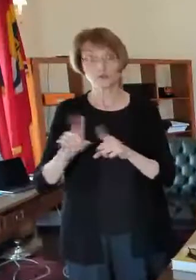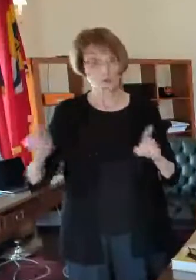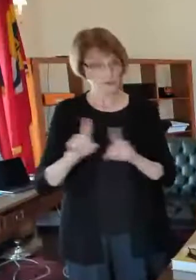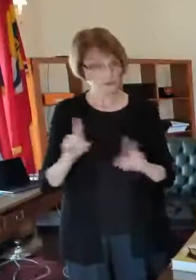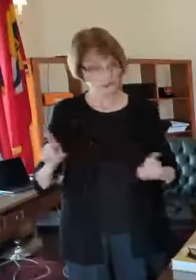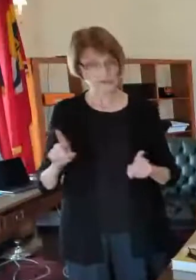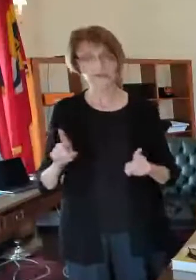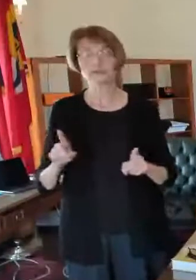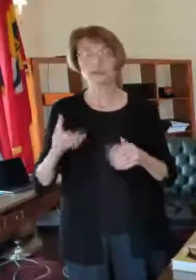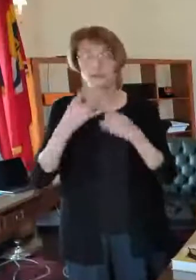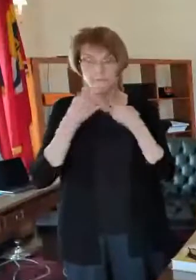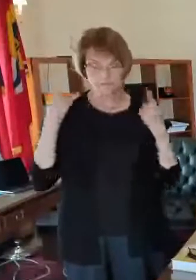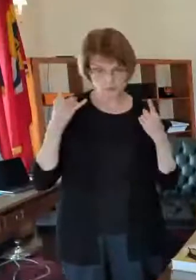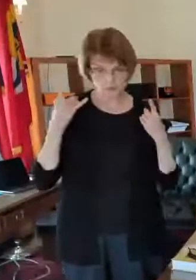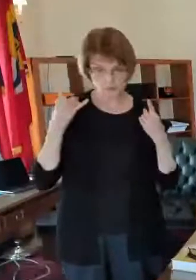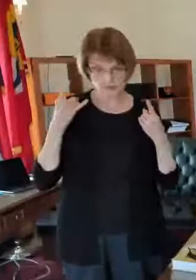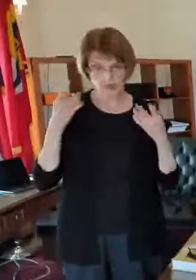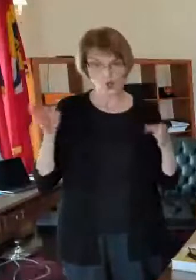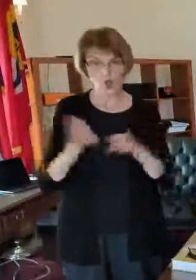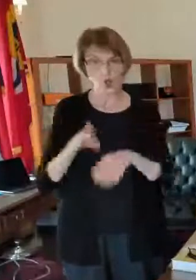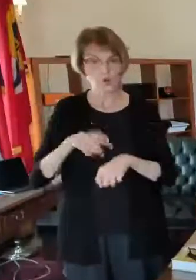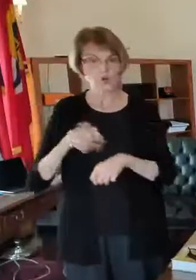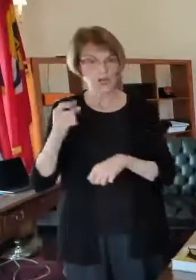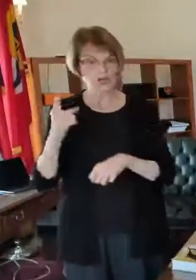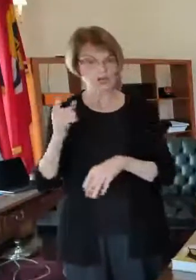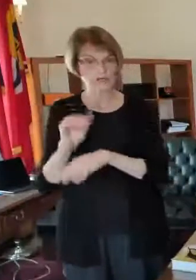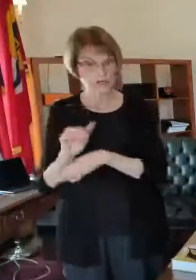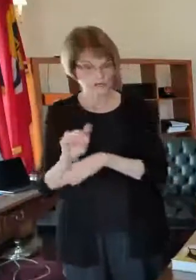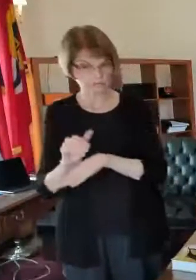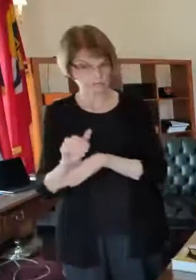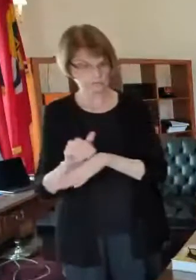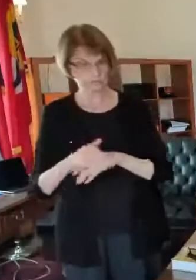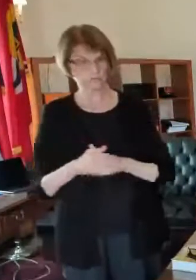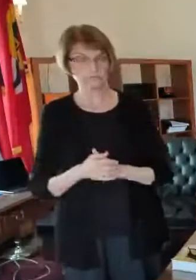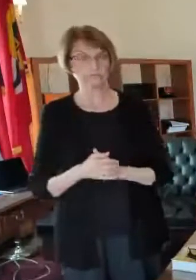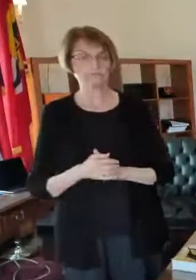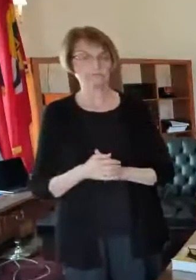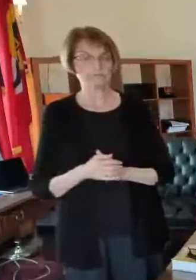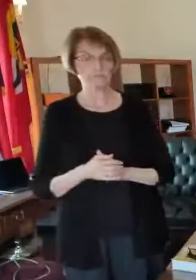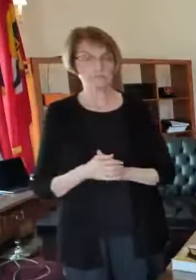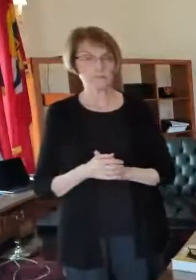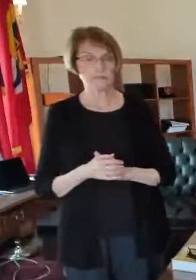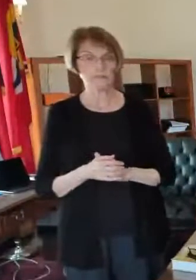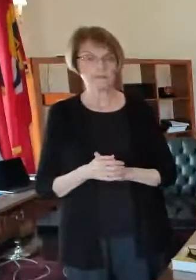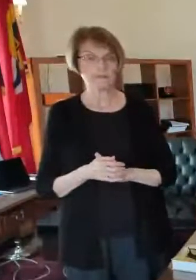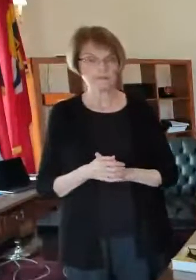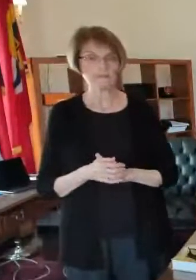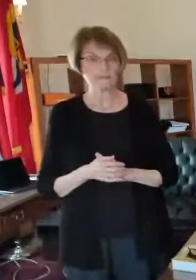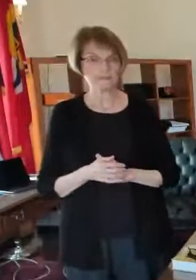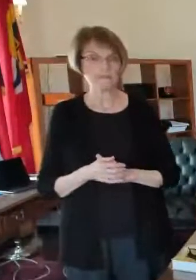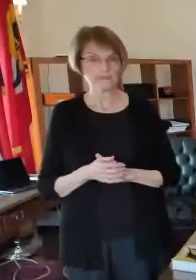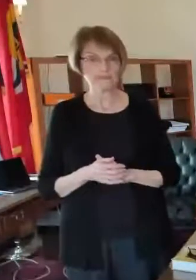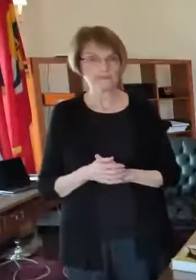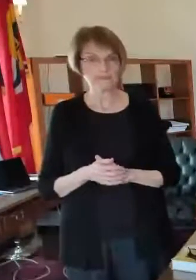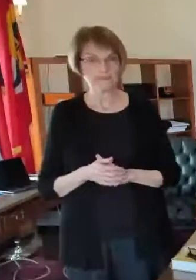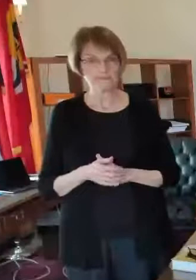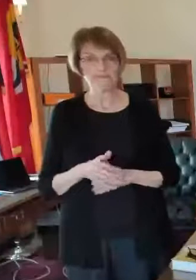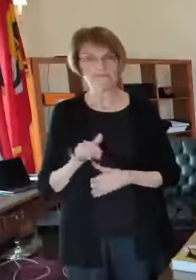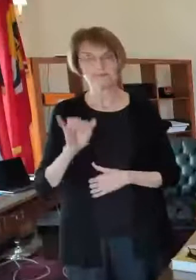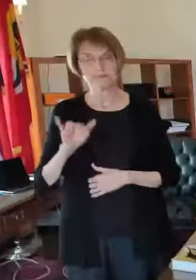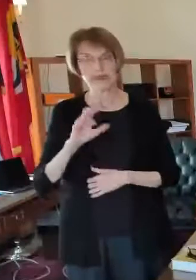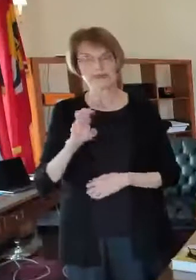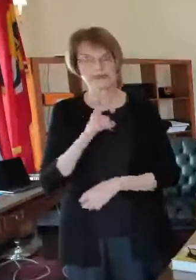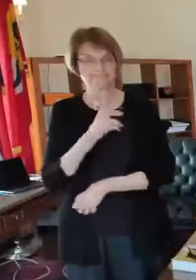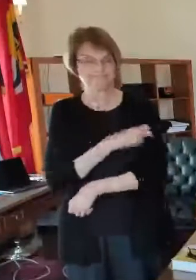closing at 11 o'clock 11 p.m so that is that is st patrick's day